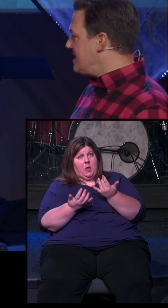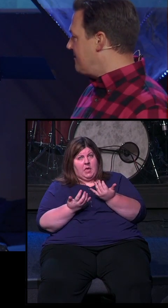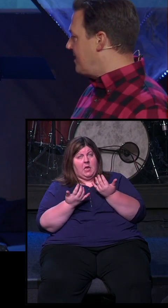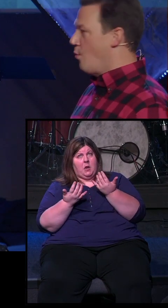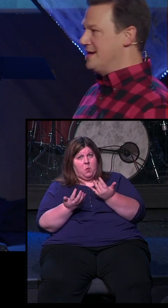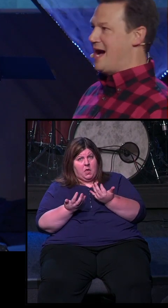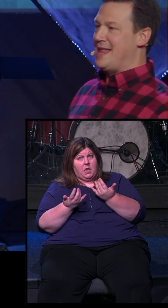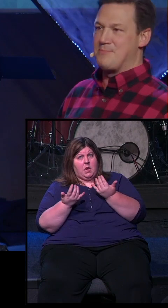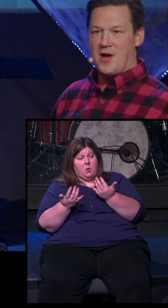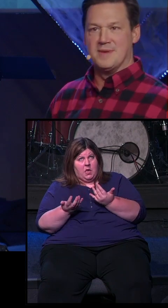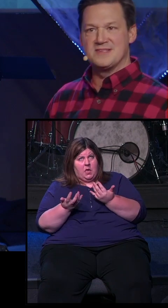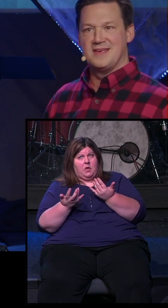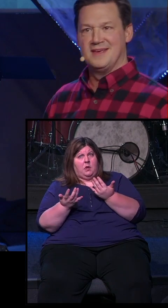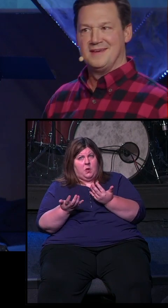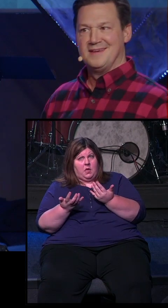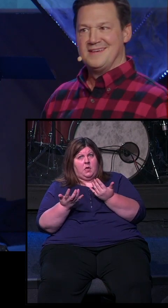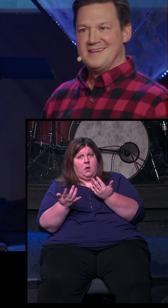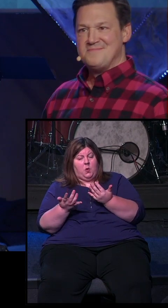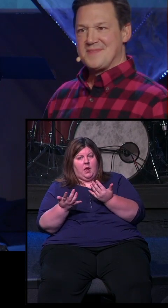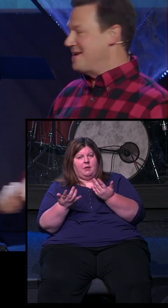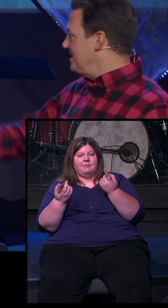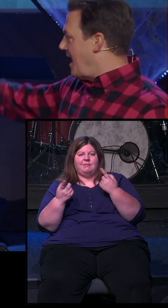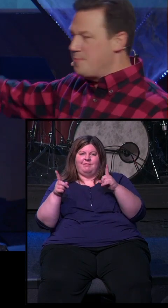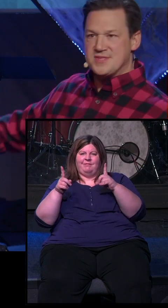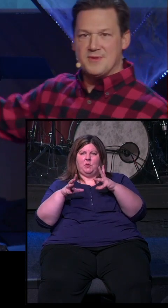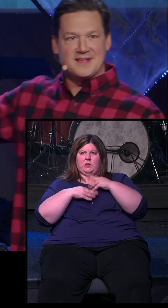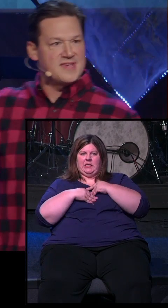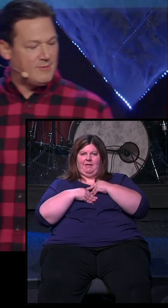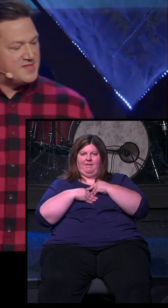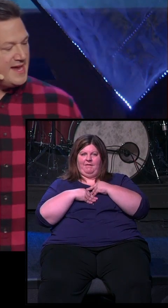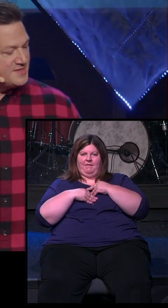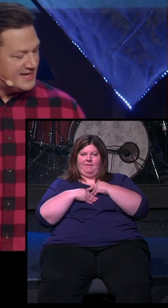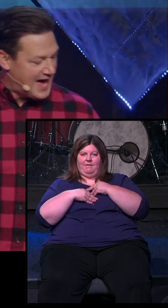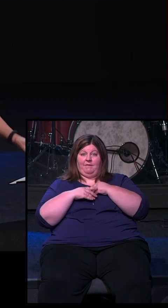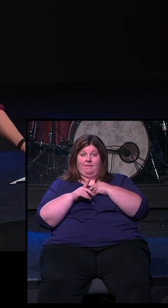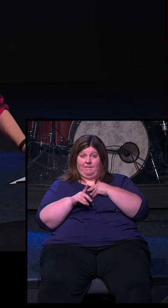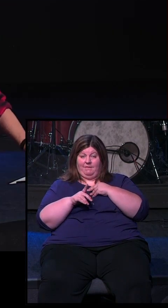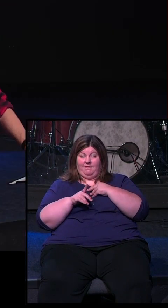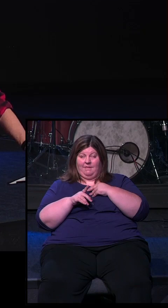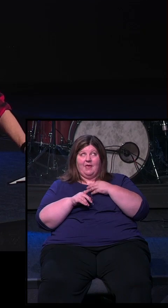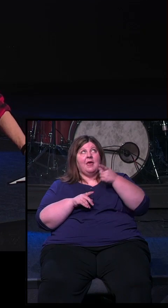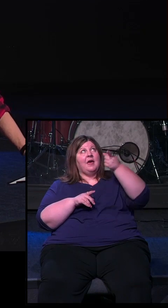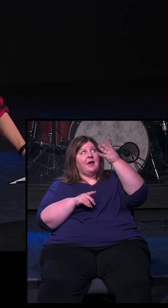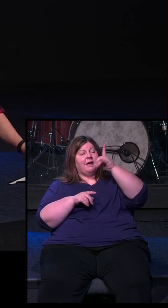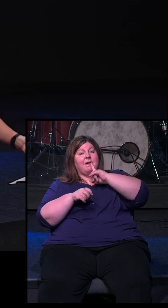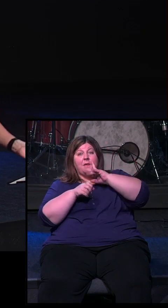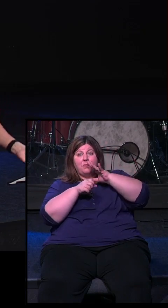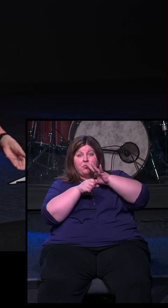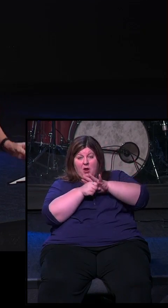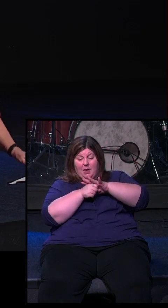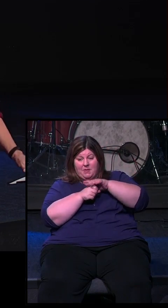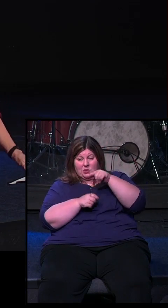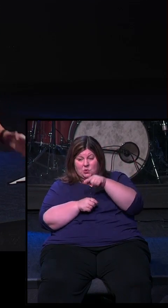received what God had promised. Now, I hope you see what that's saying. What it's saying is that God made this promise to